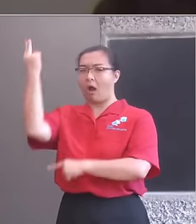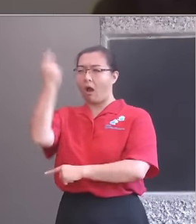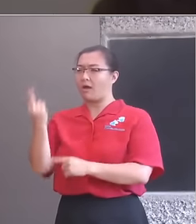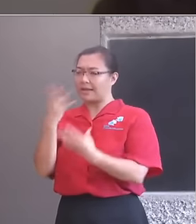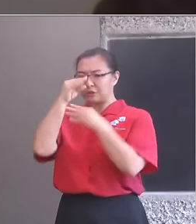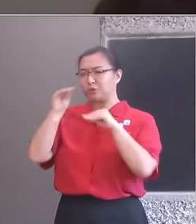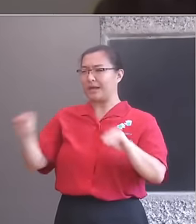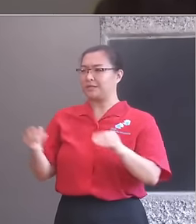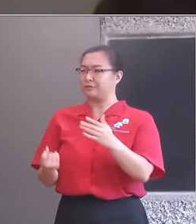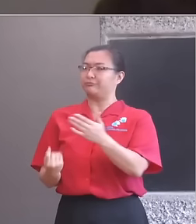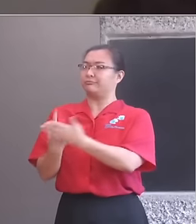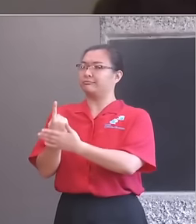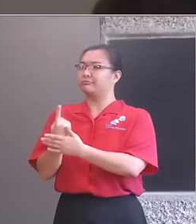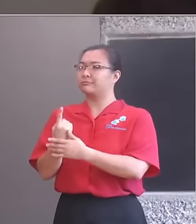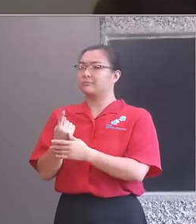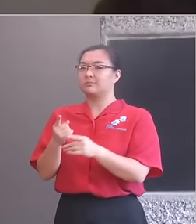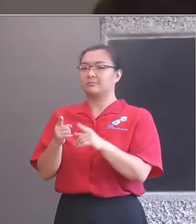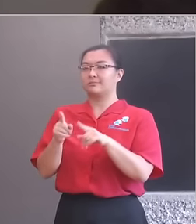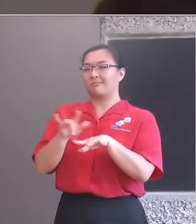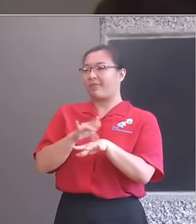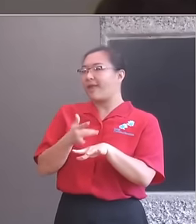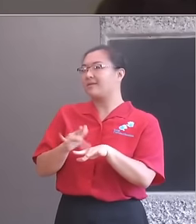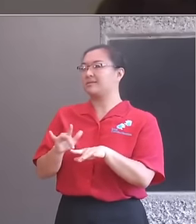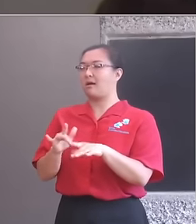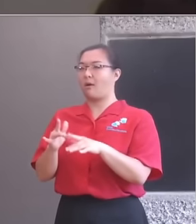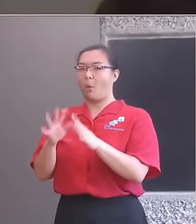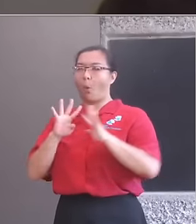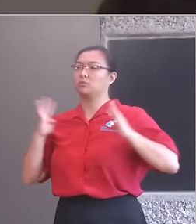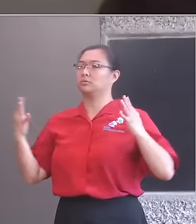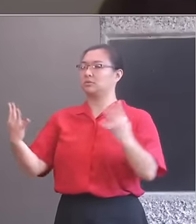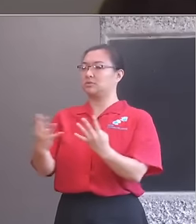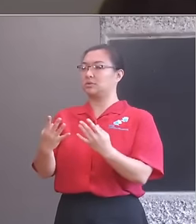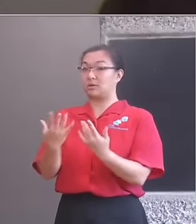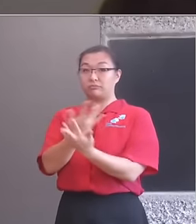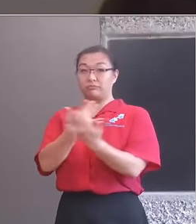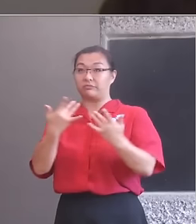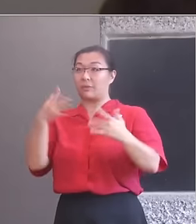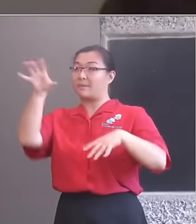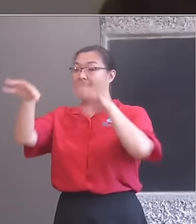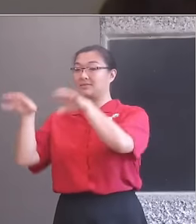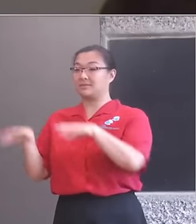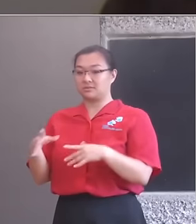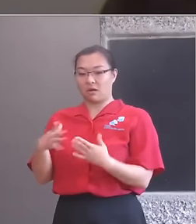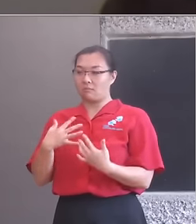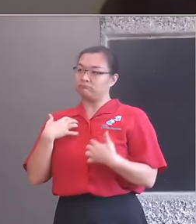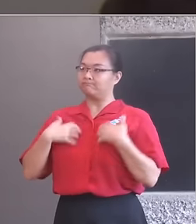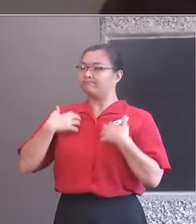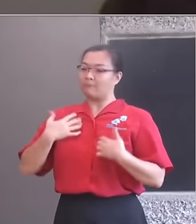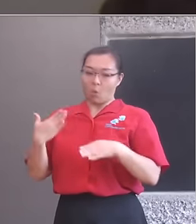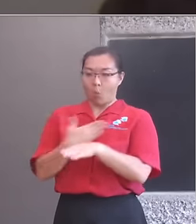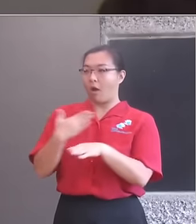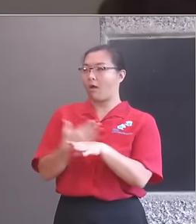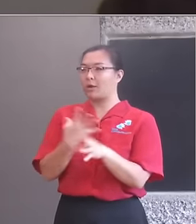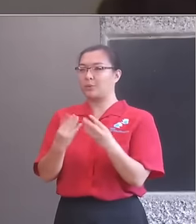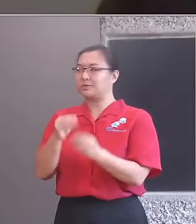an enormous supply of creative young people willing to work with children. Harnessing such potential can be a